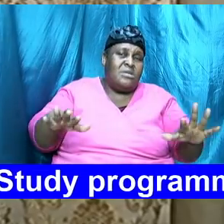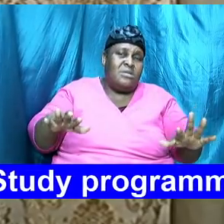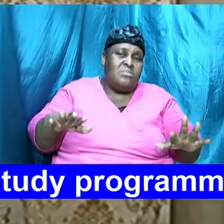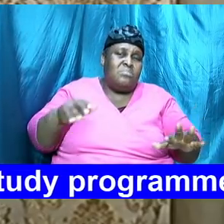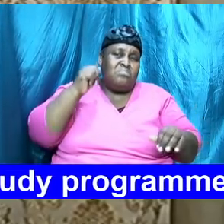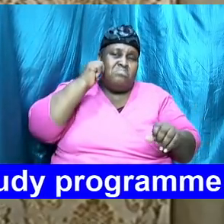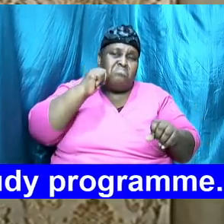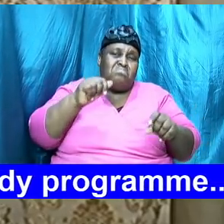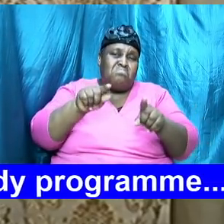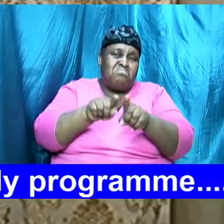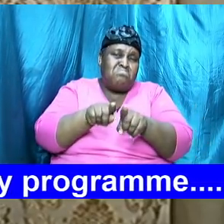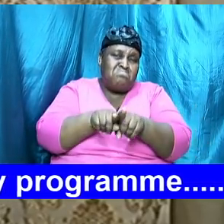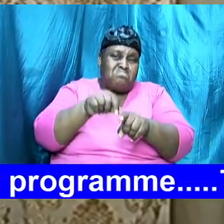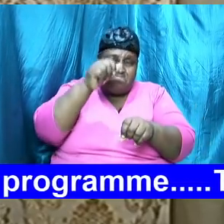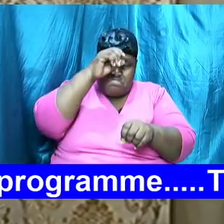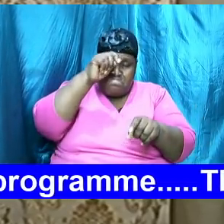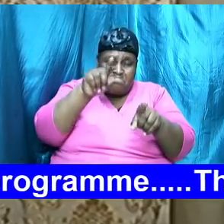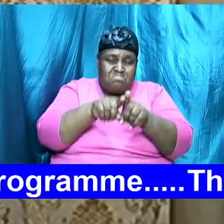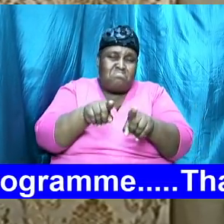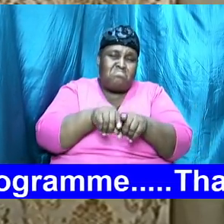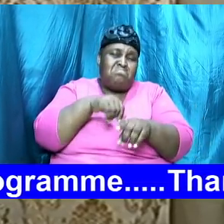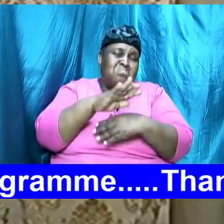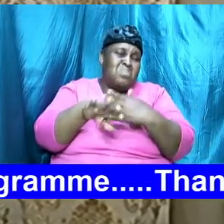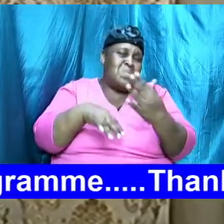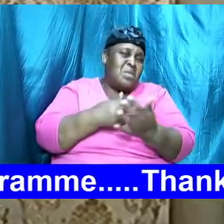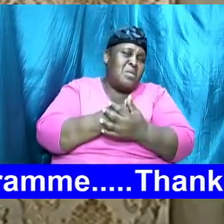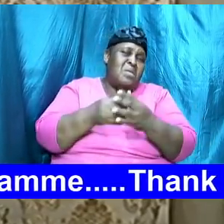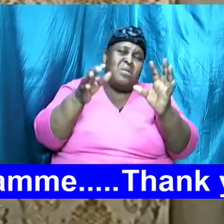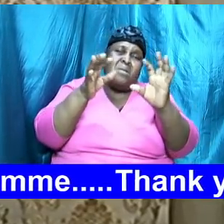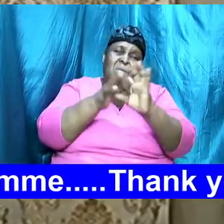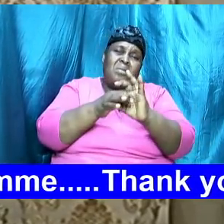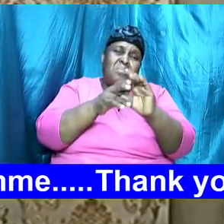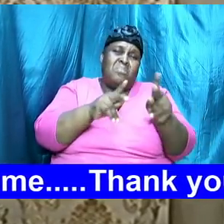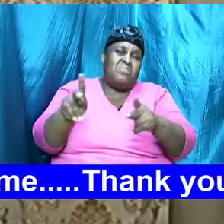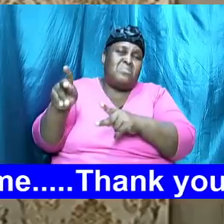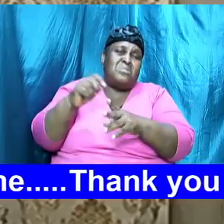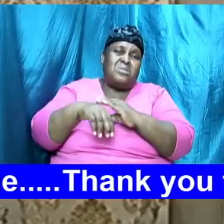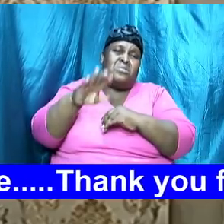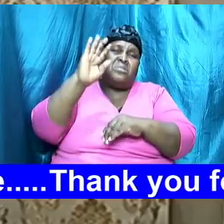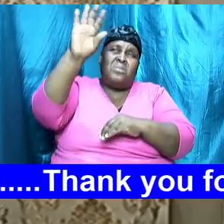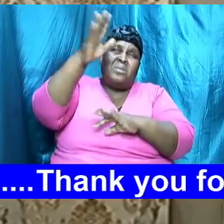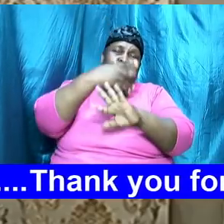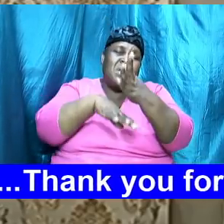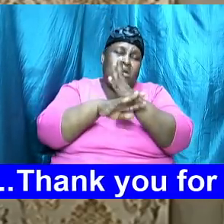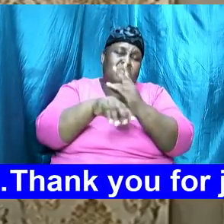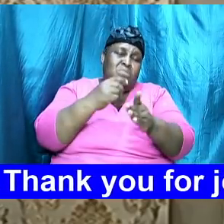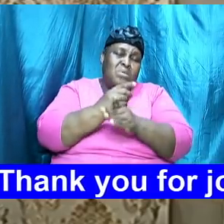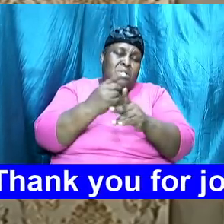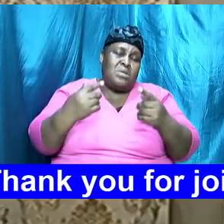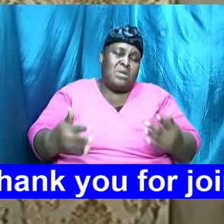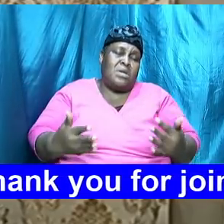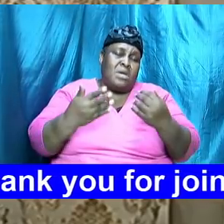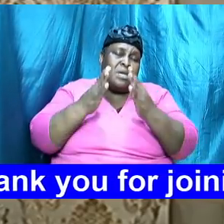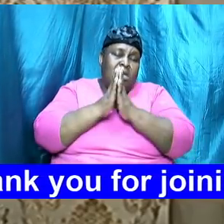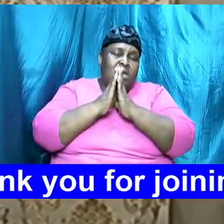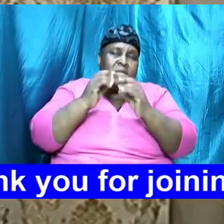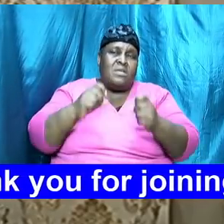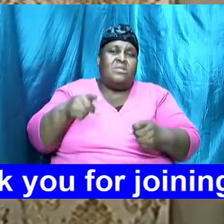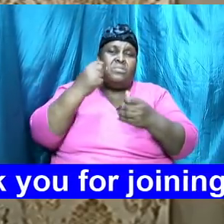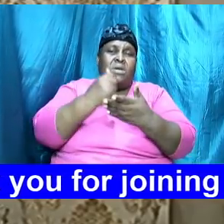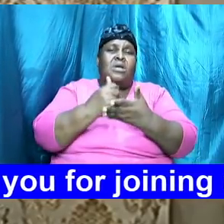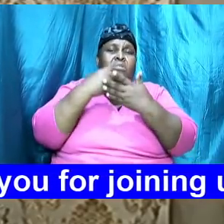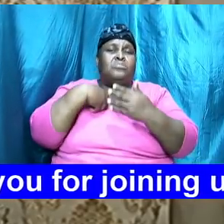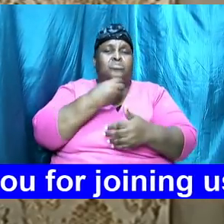sisters all relationships mighty God I place them into your hands right now and ask that you will help us to